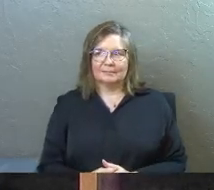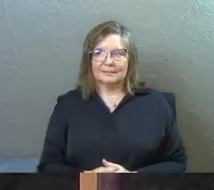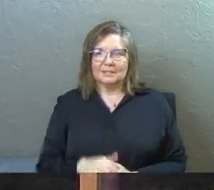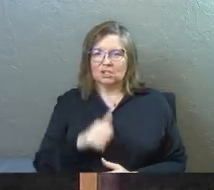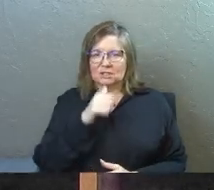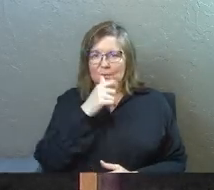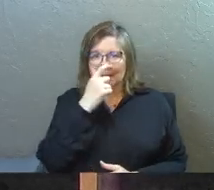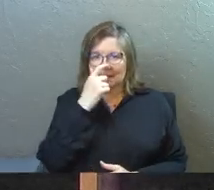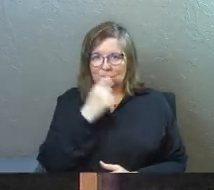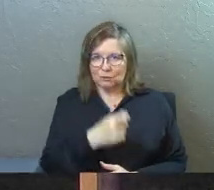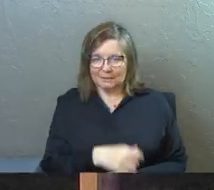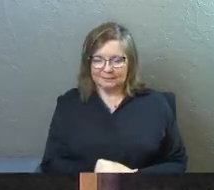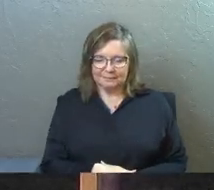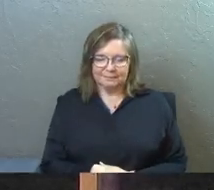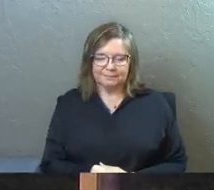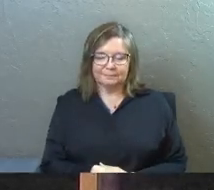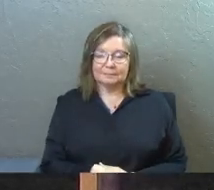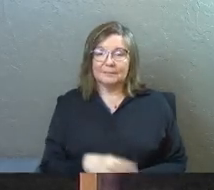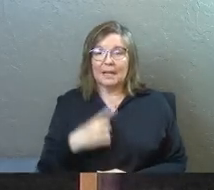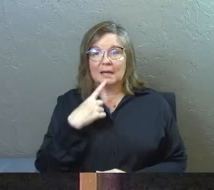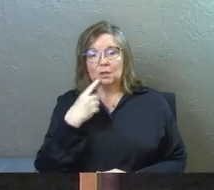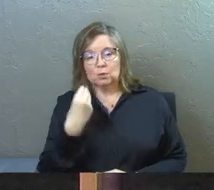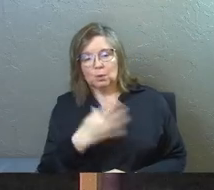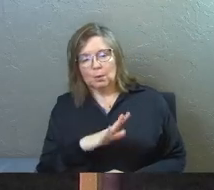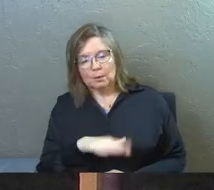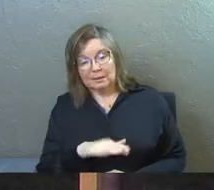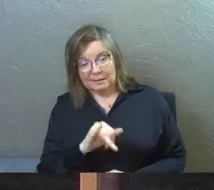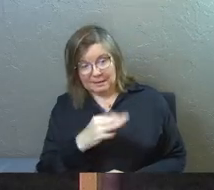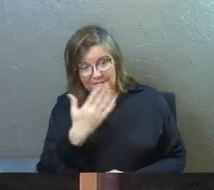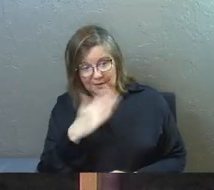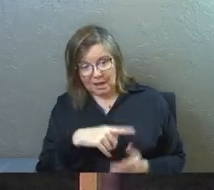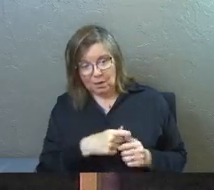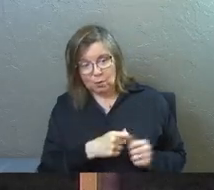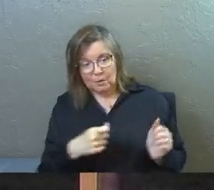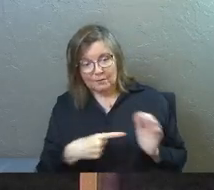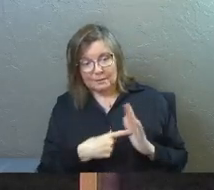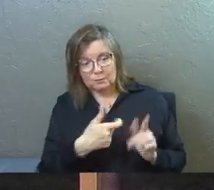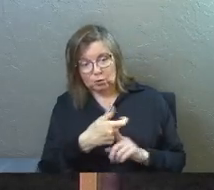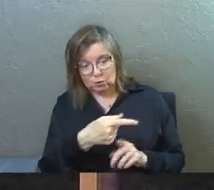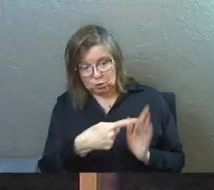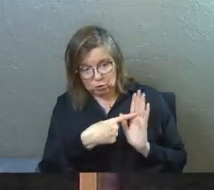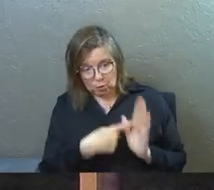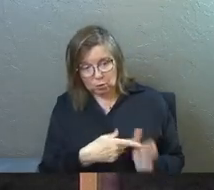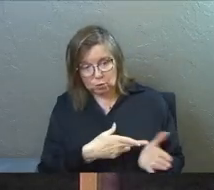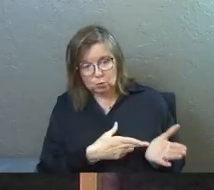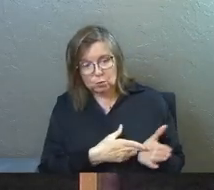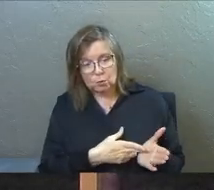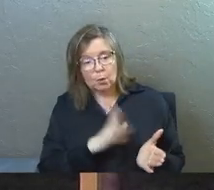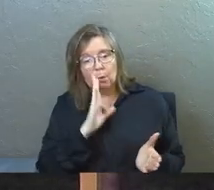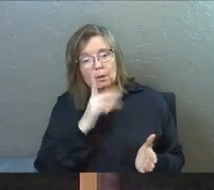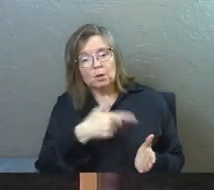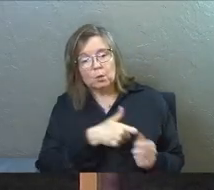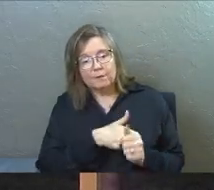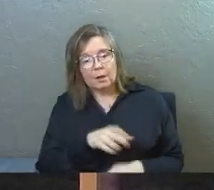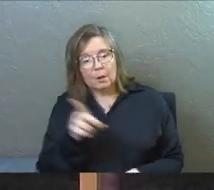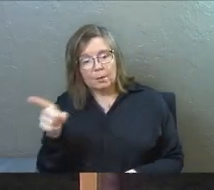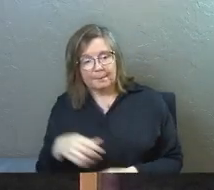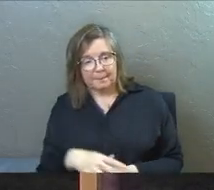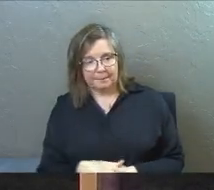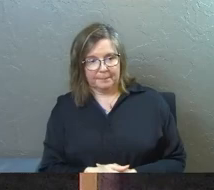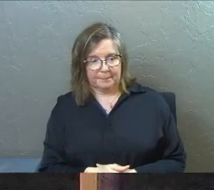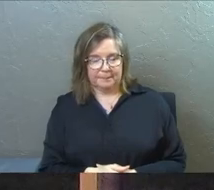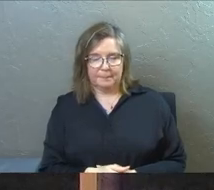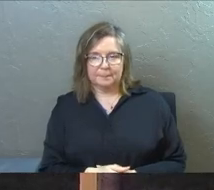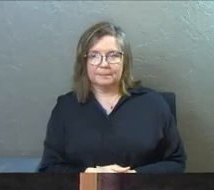She was not interested and he told her this. He said, if God reveals himself to you and shows you the truth, will you follow him?